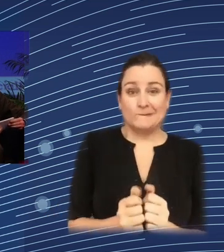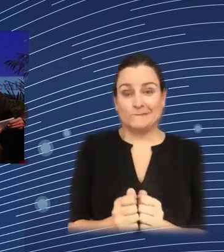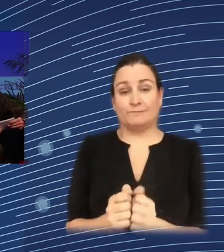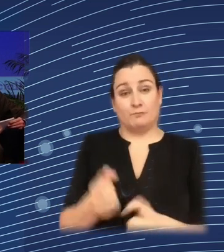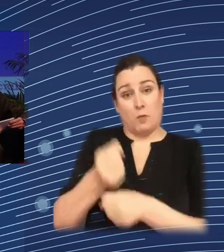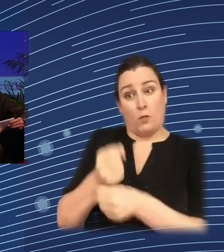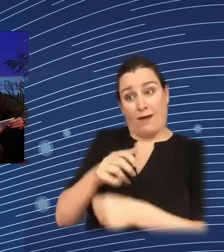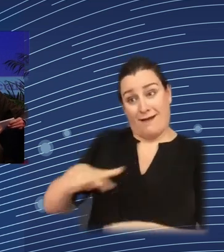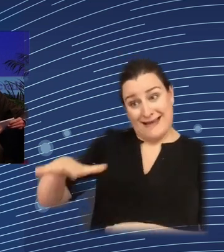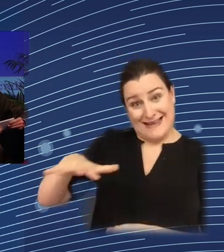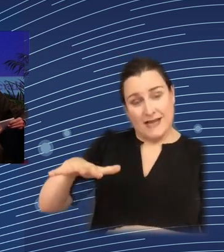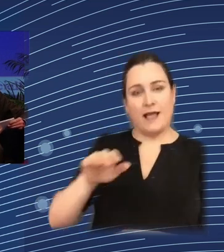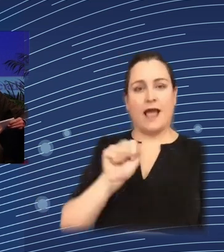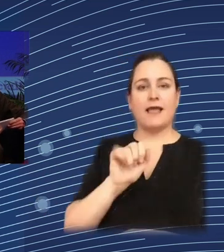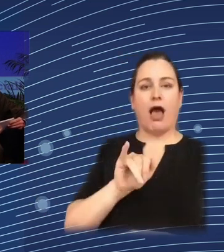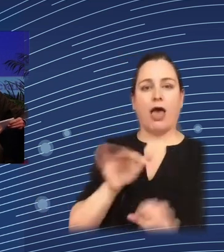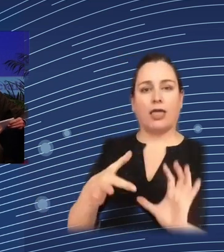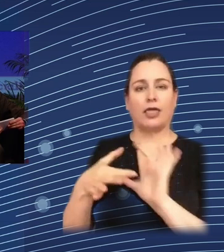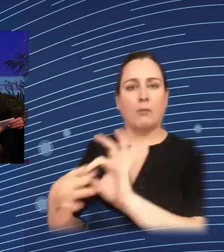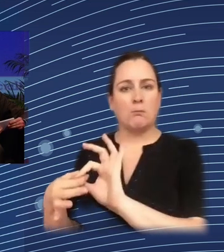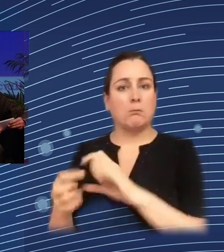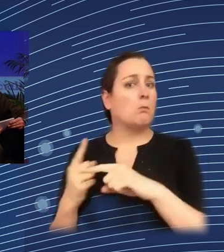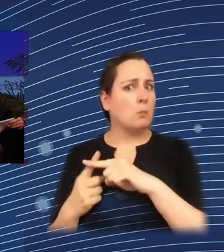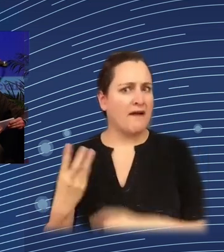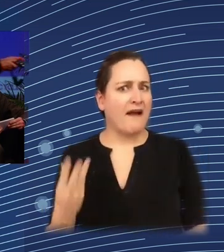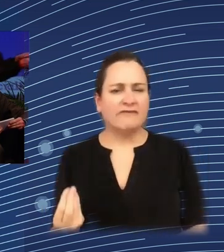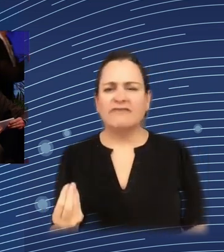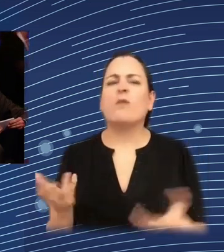I see people are taking out their phones